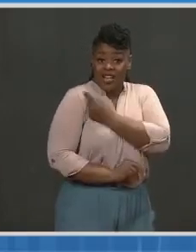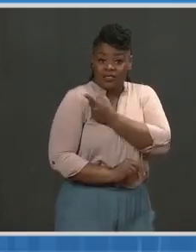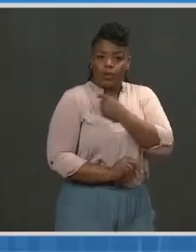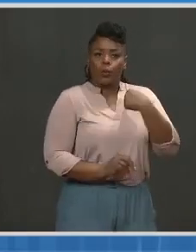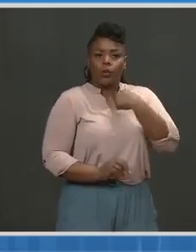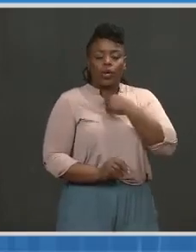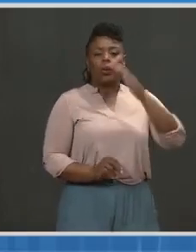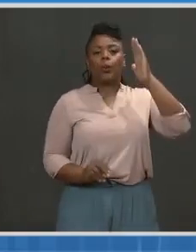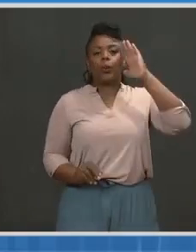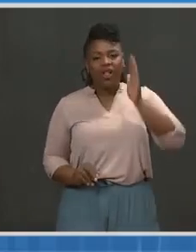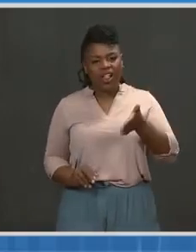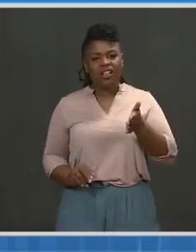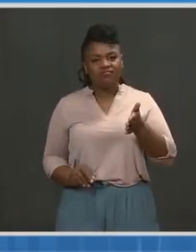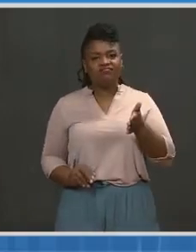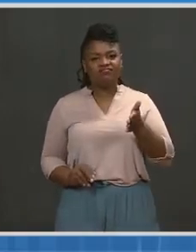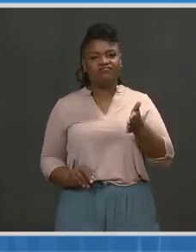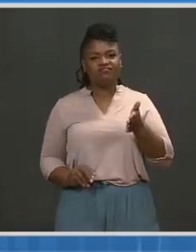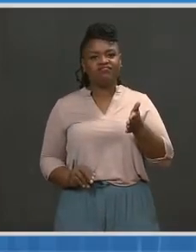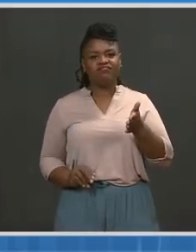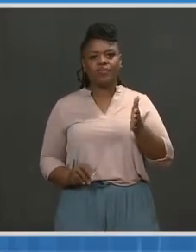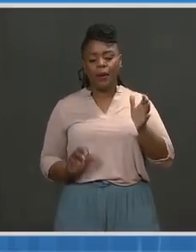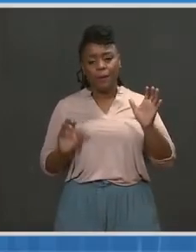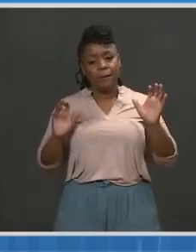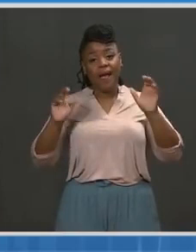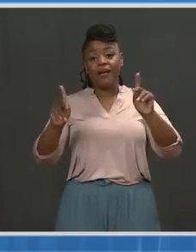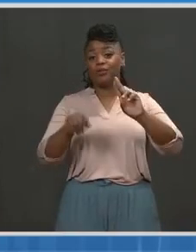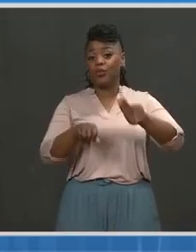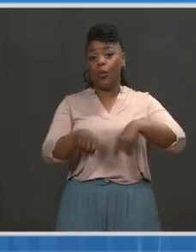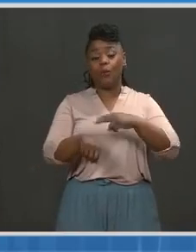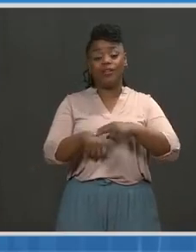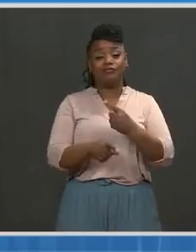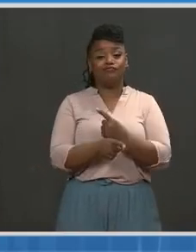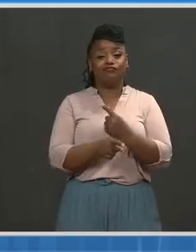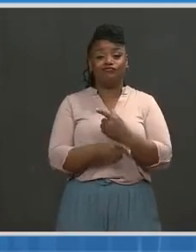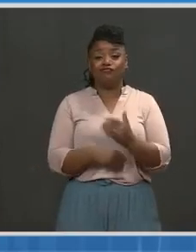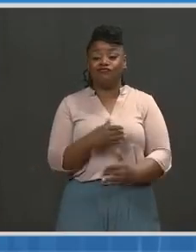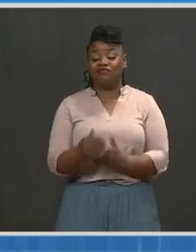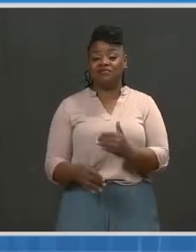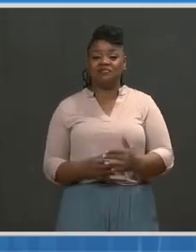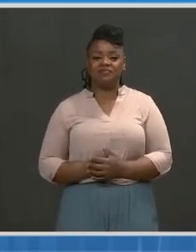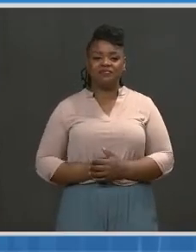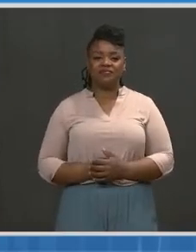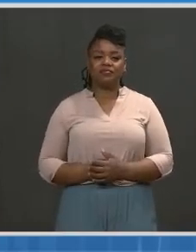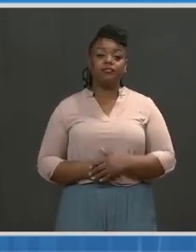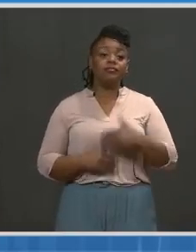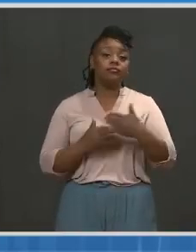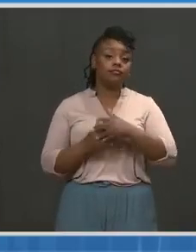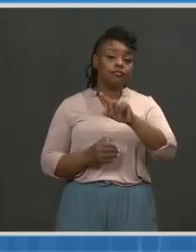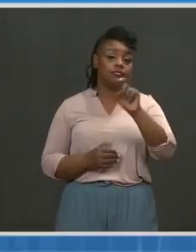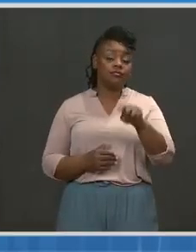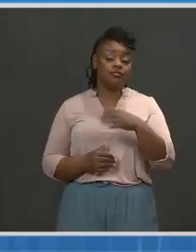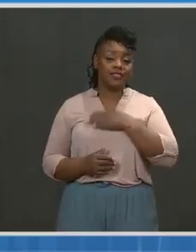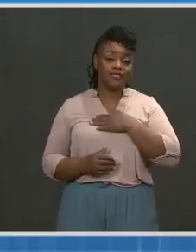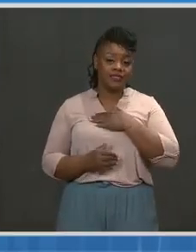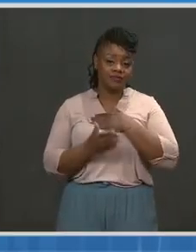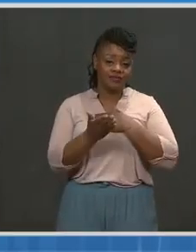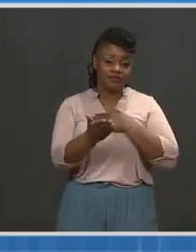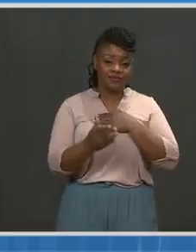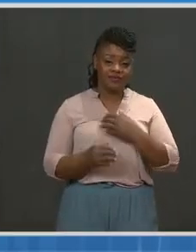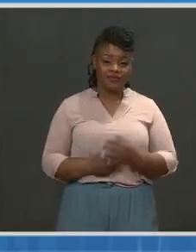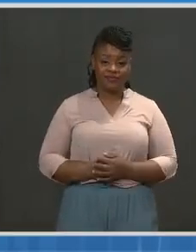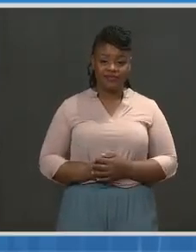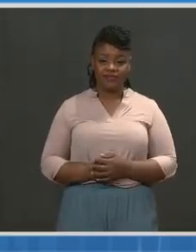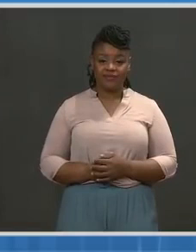corner. Great. Next question, please. Next, we'll go to Raquel at TVGlobal Brazil.